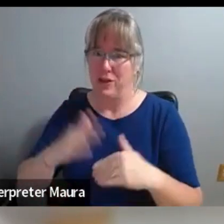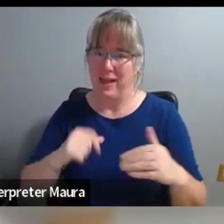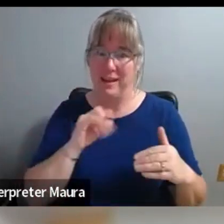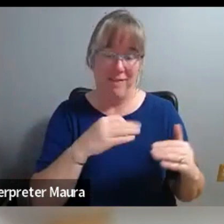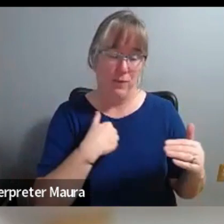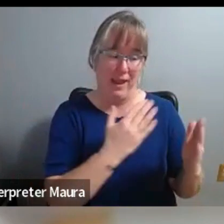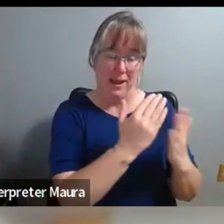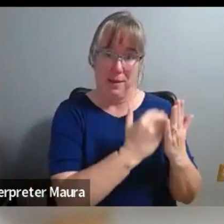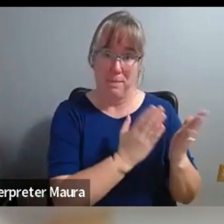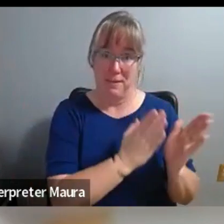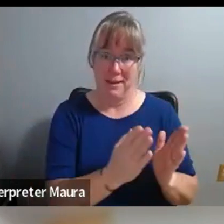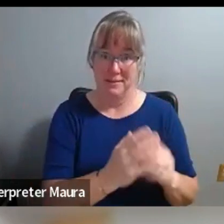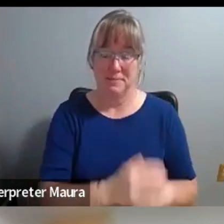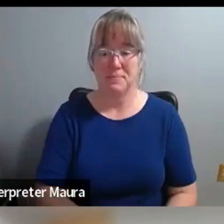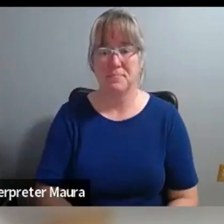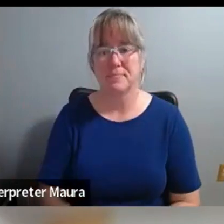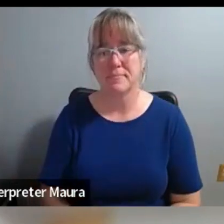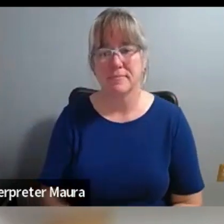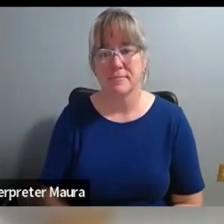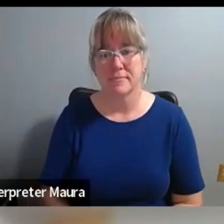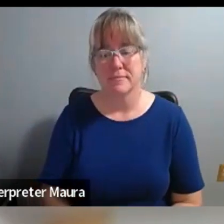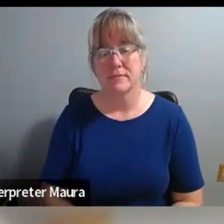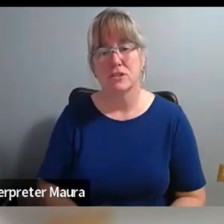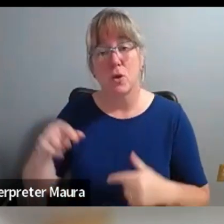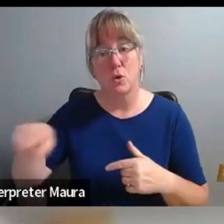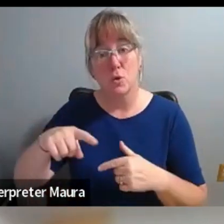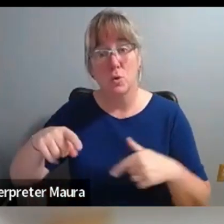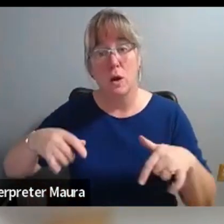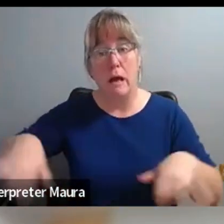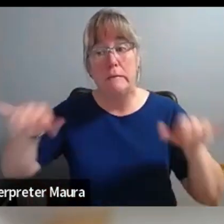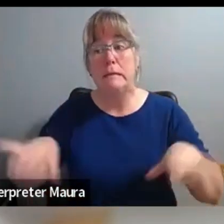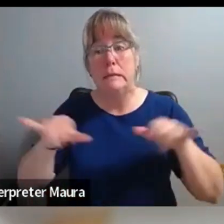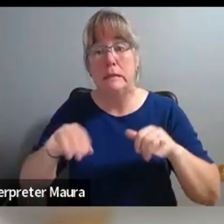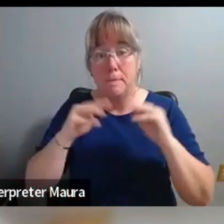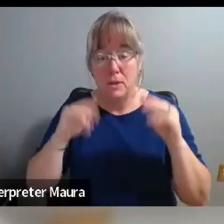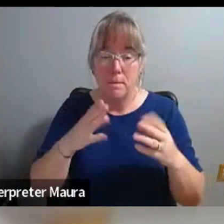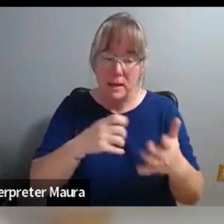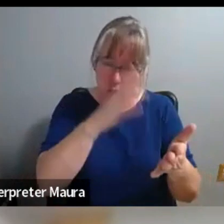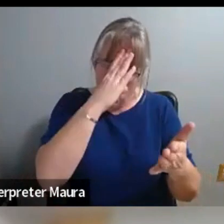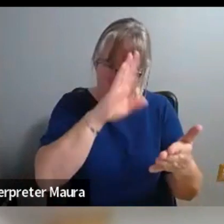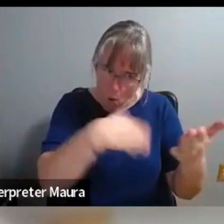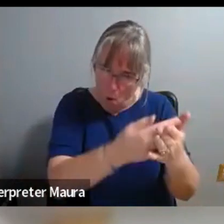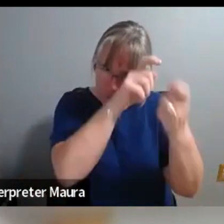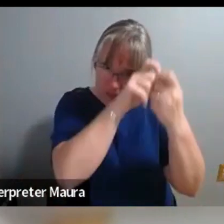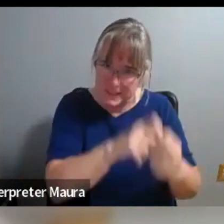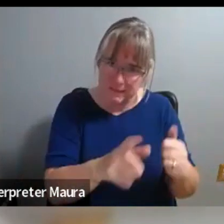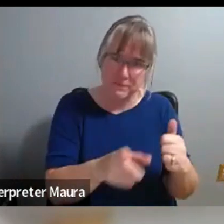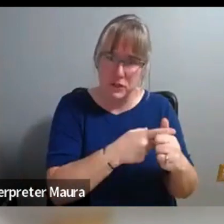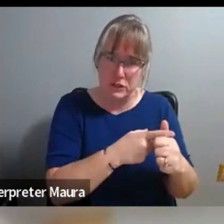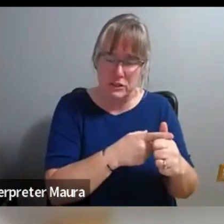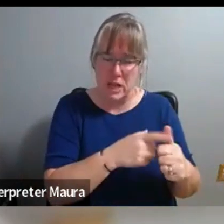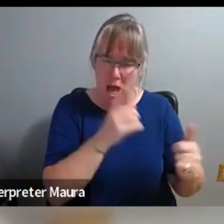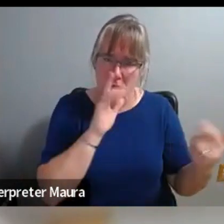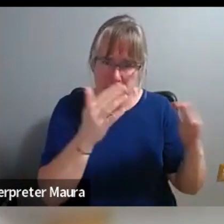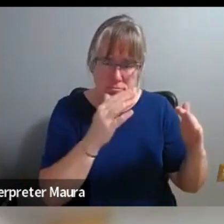I would say rather than doing the museum professional thing and trying to figure out every single detail and seeing the risks,